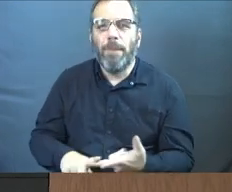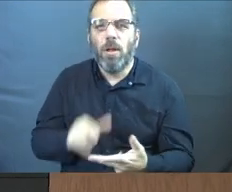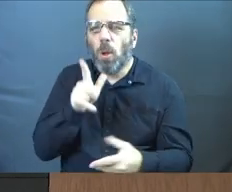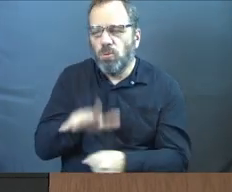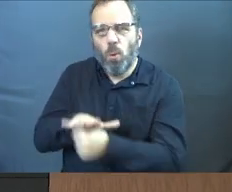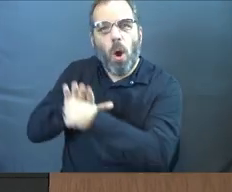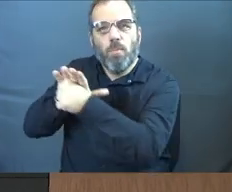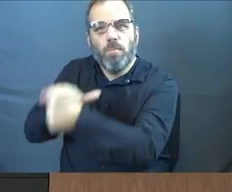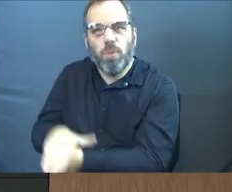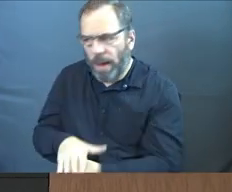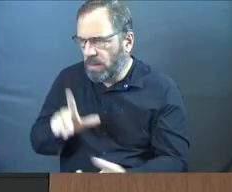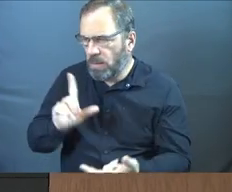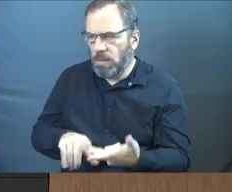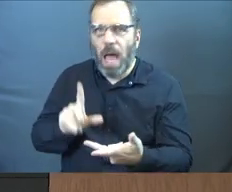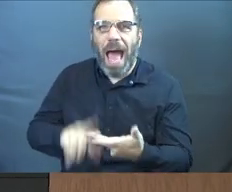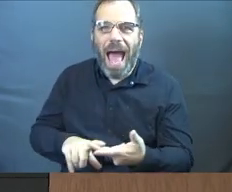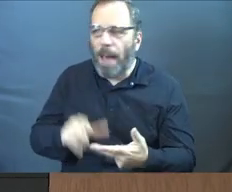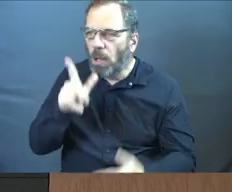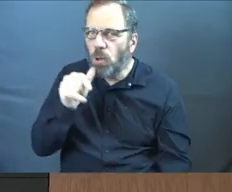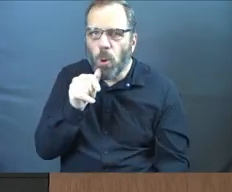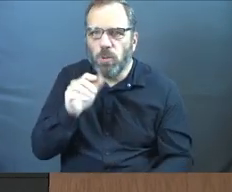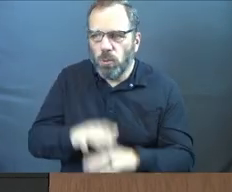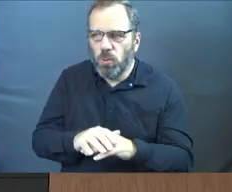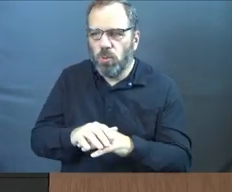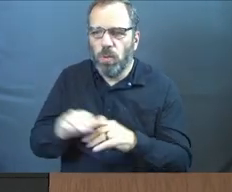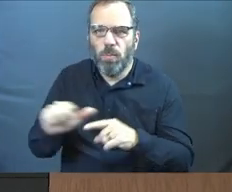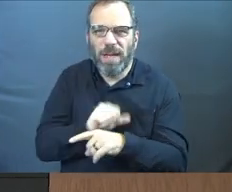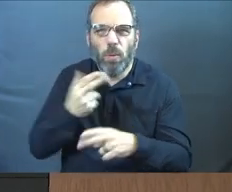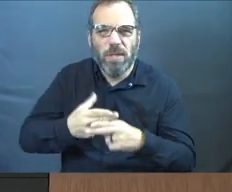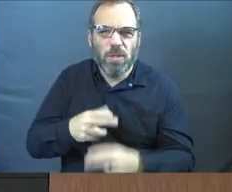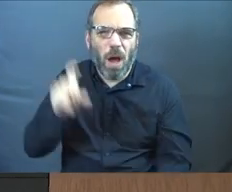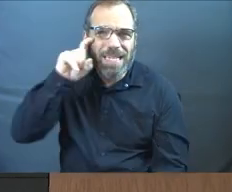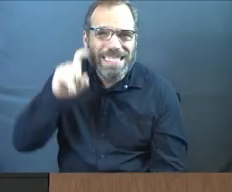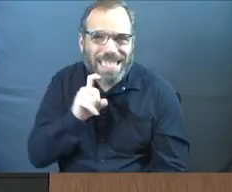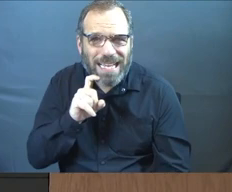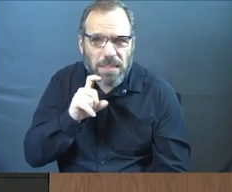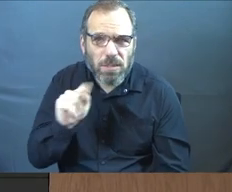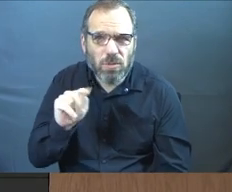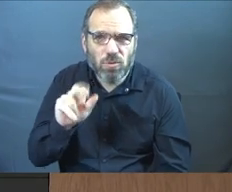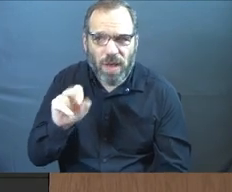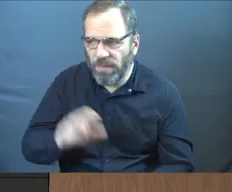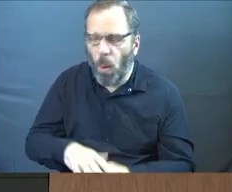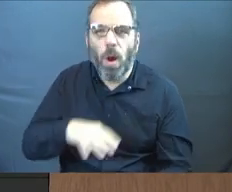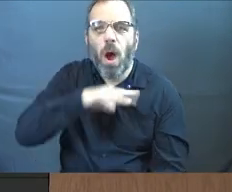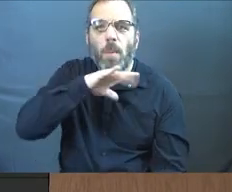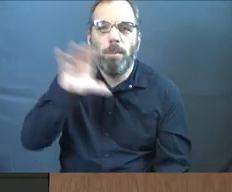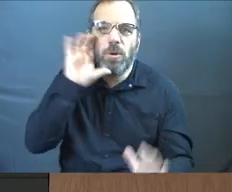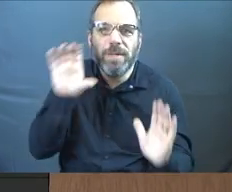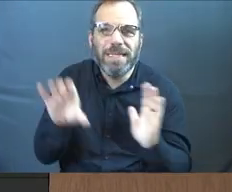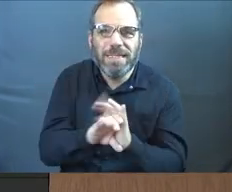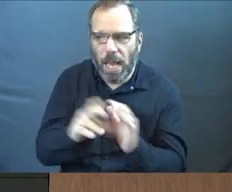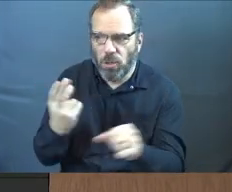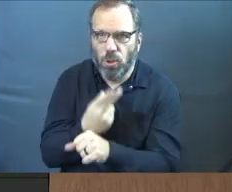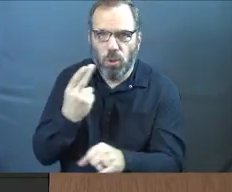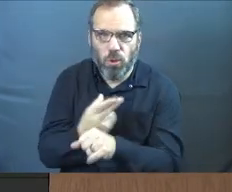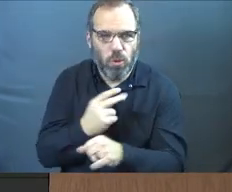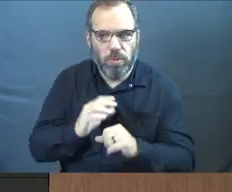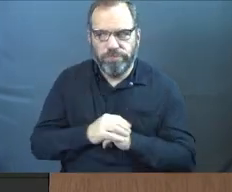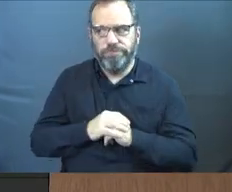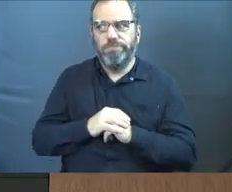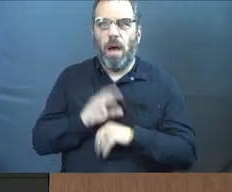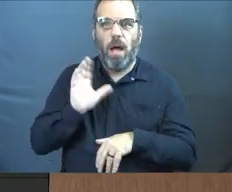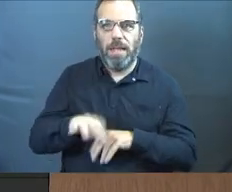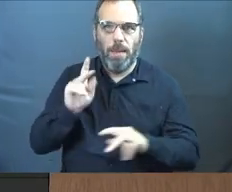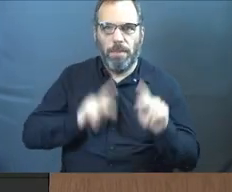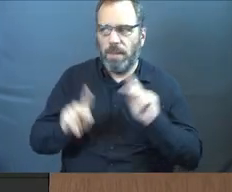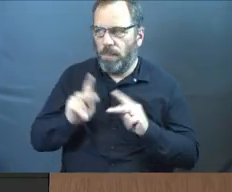oppressed? What about sex trafficked people? We talked about pornography last week and how our usage might play a part